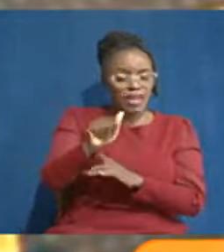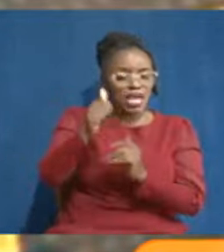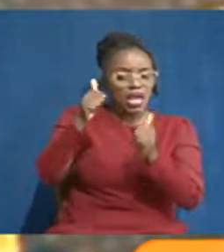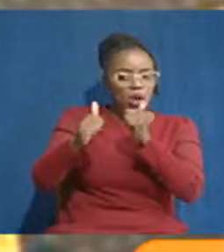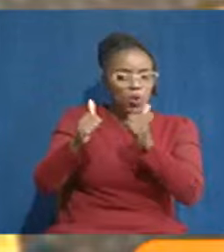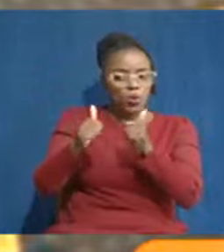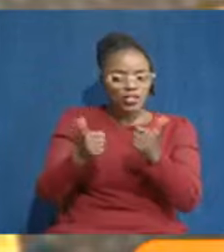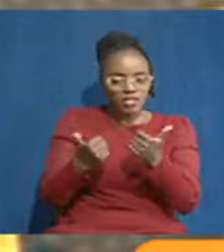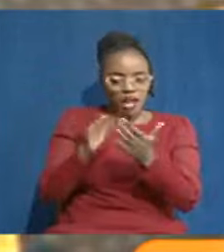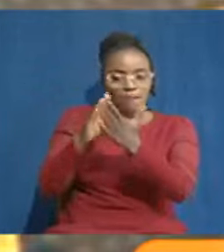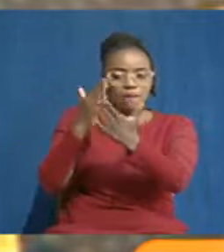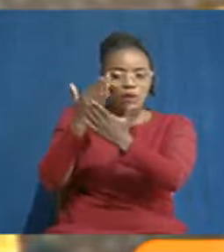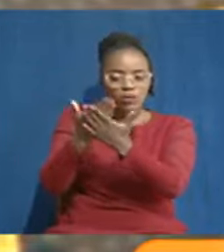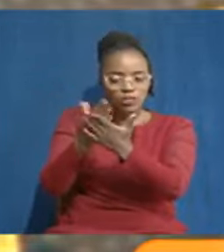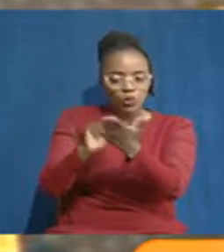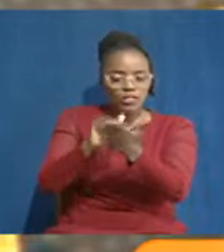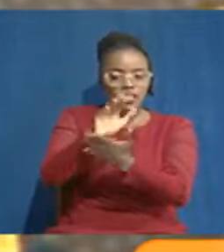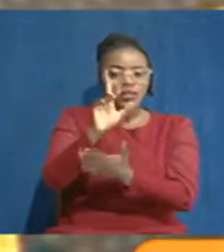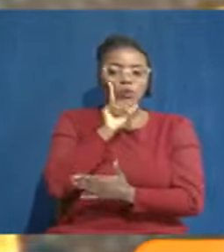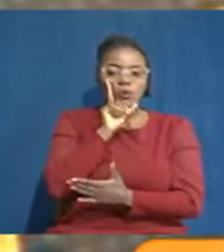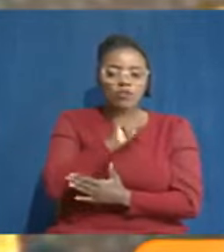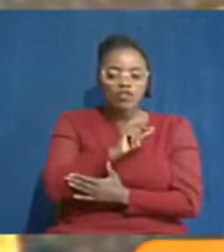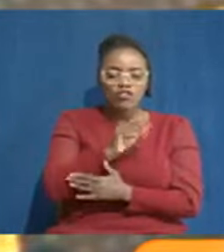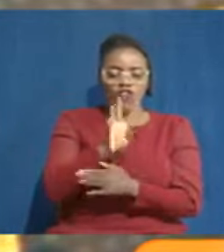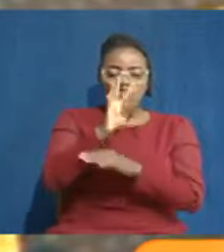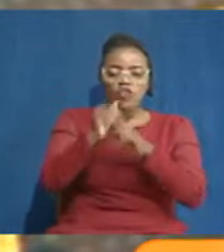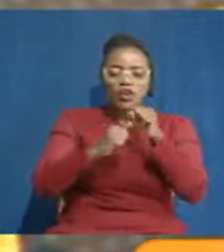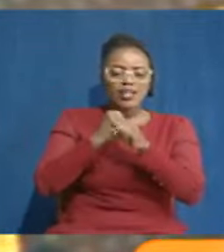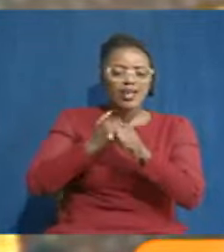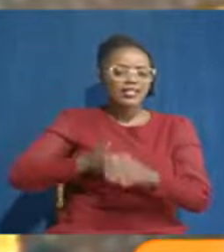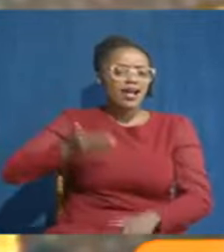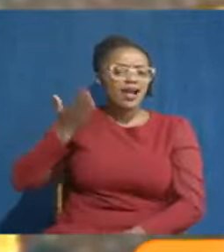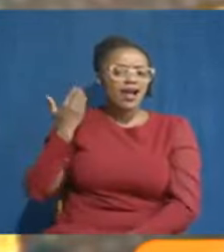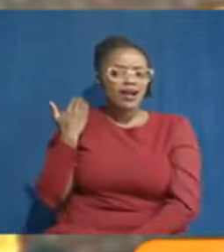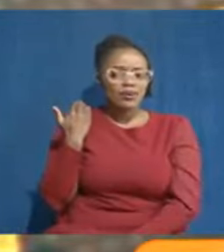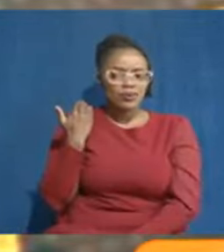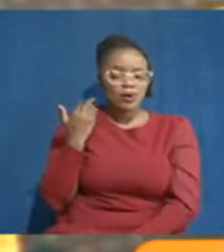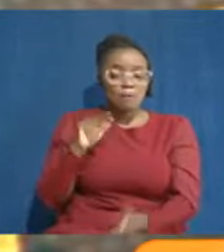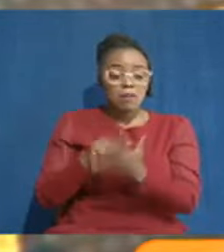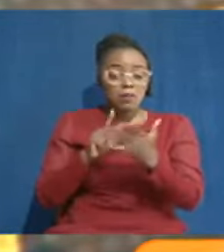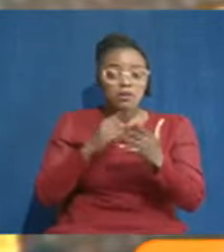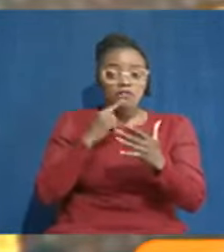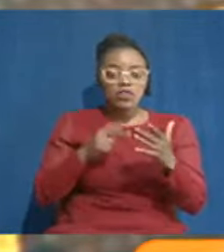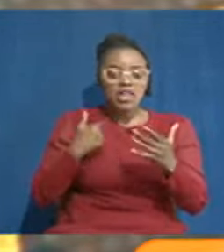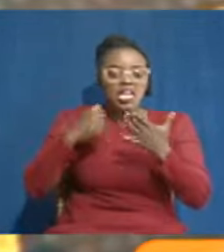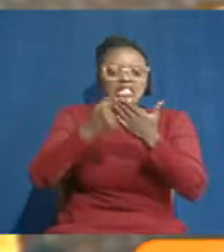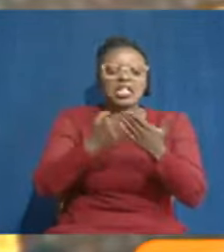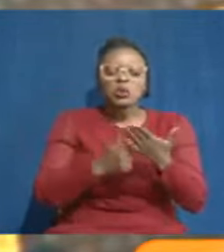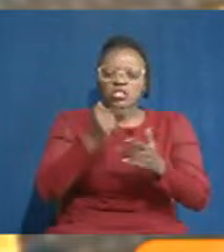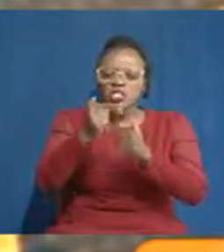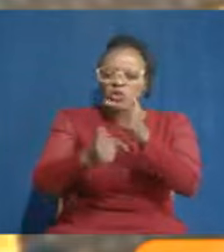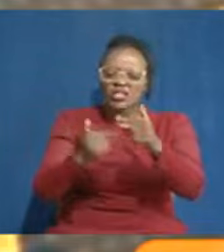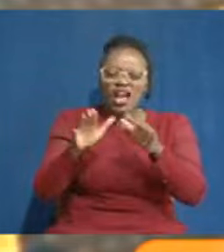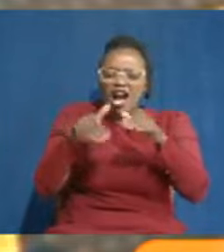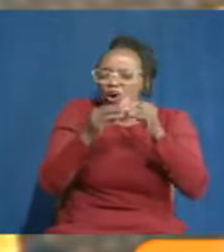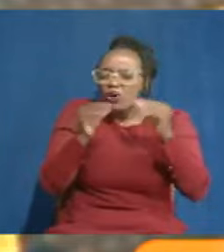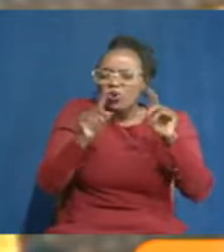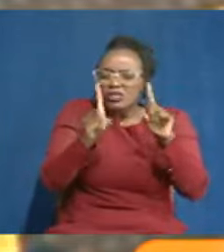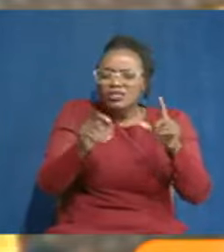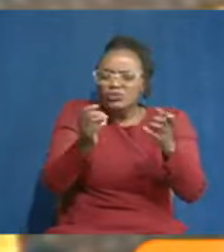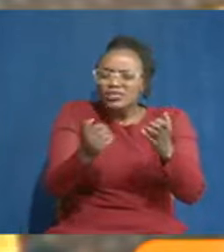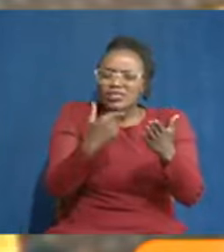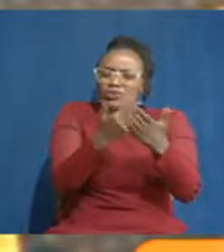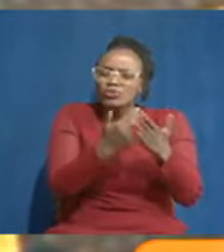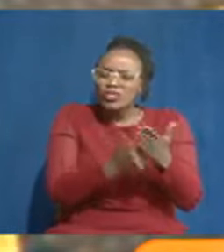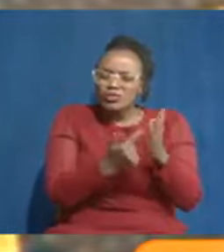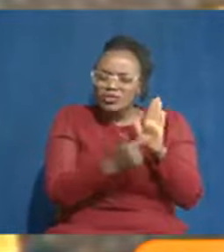a proposal we submitted now well over four years ago. So if someone says, we are negotiating, how long do you need to negotiate?